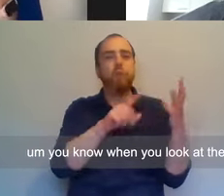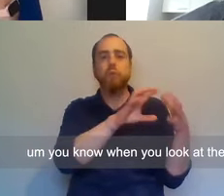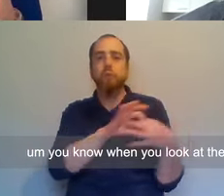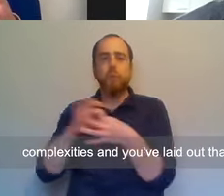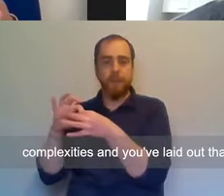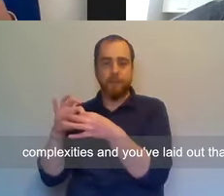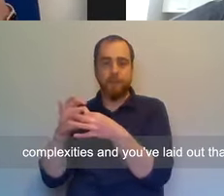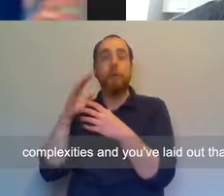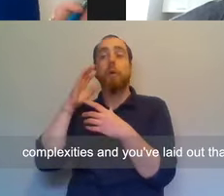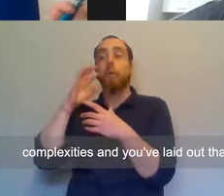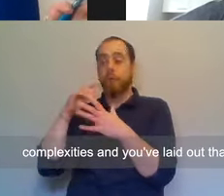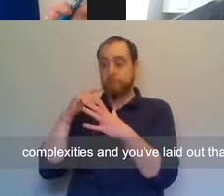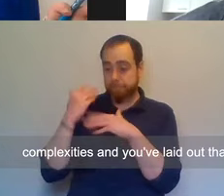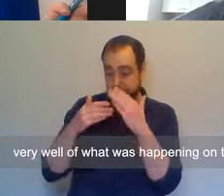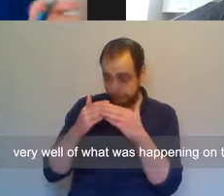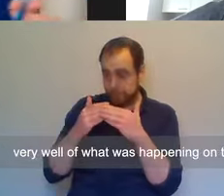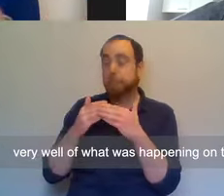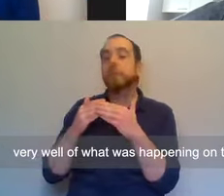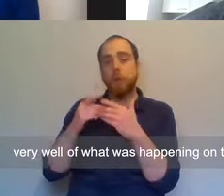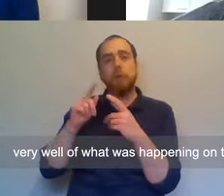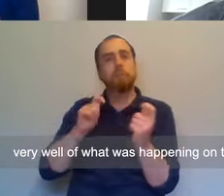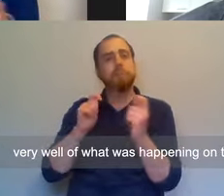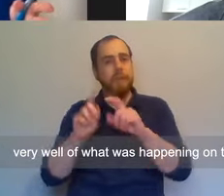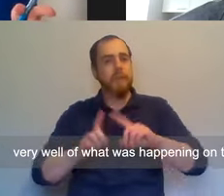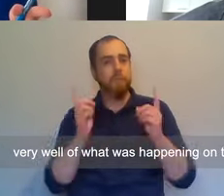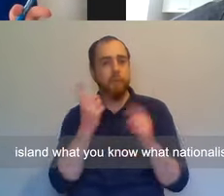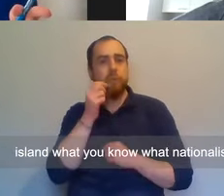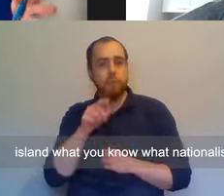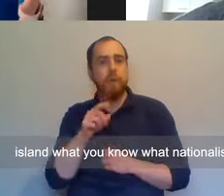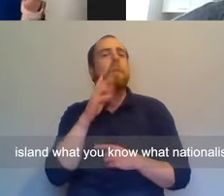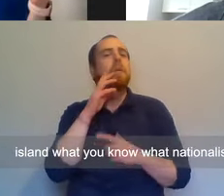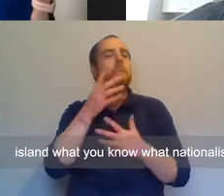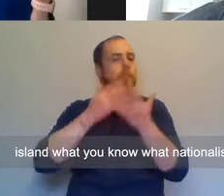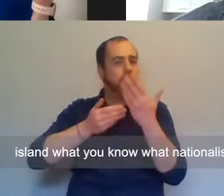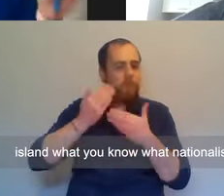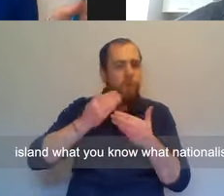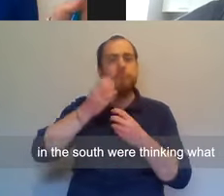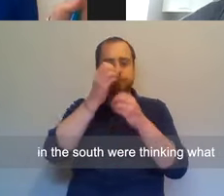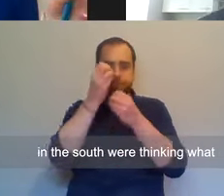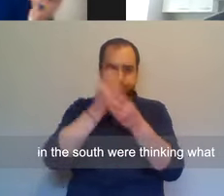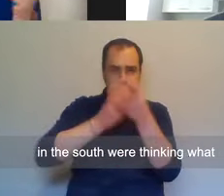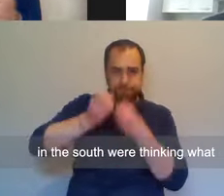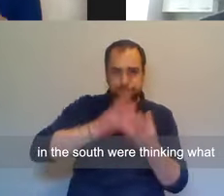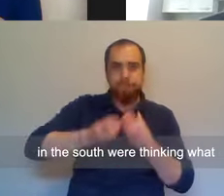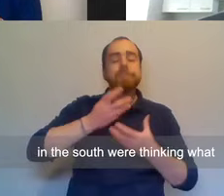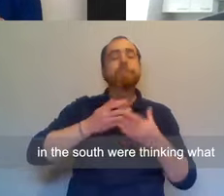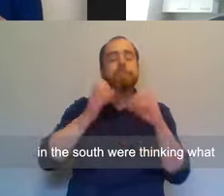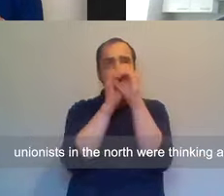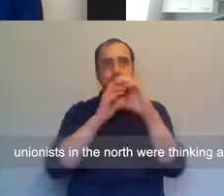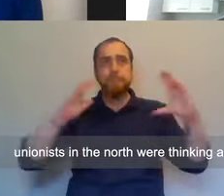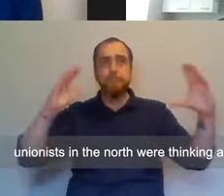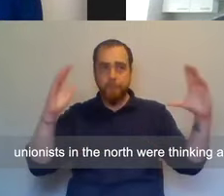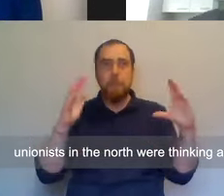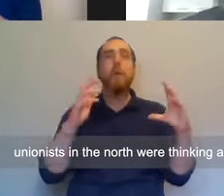When you look at the complexities, and you've laid that out very well, of what was happening on the island, what Nationalists in the South were thinking, what